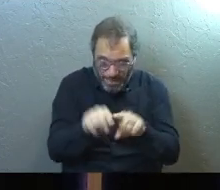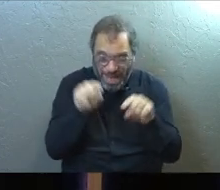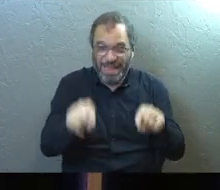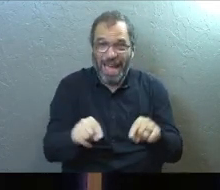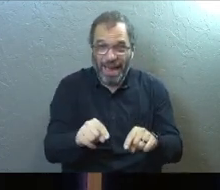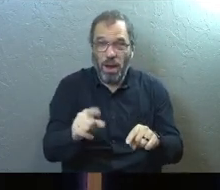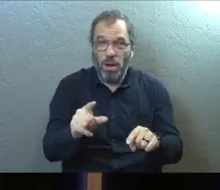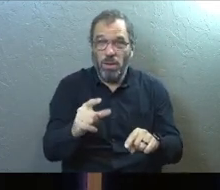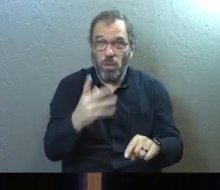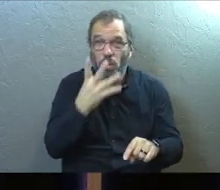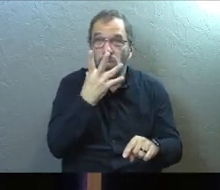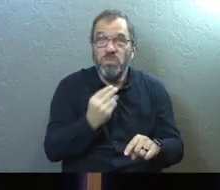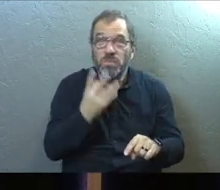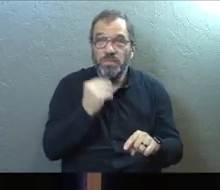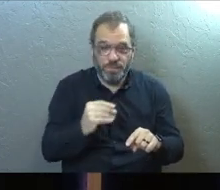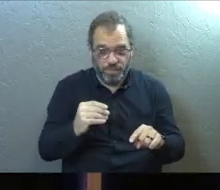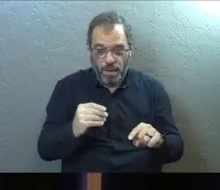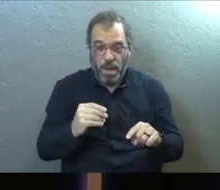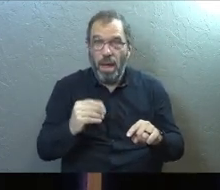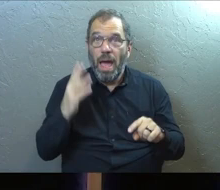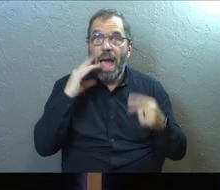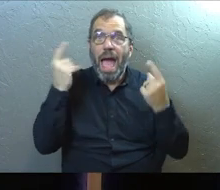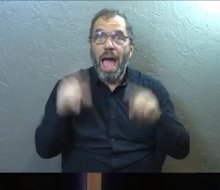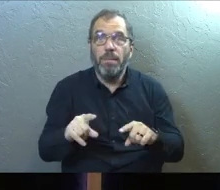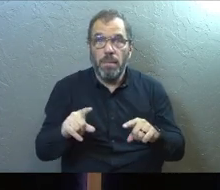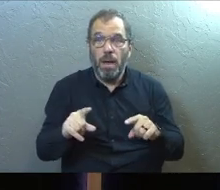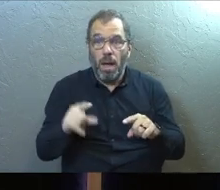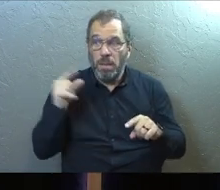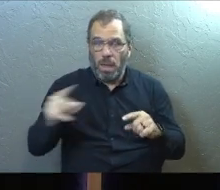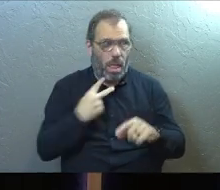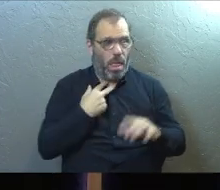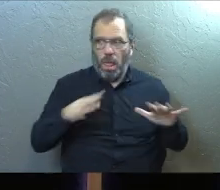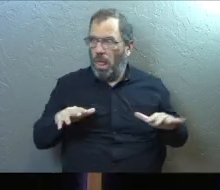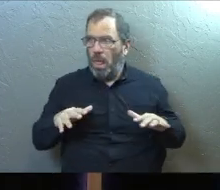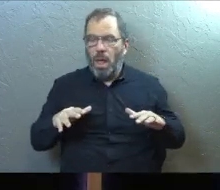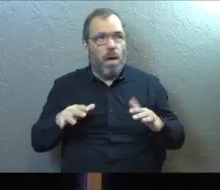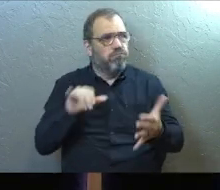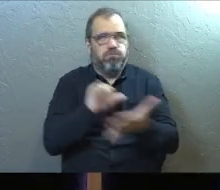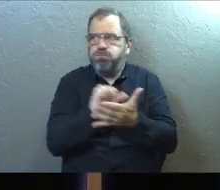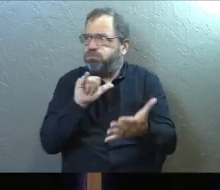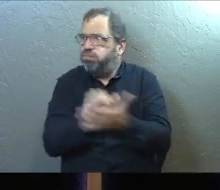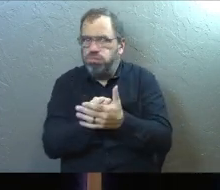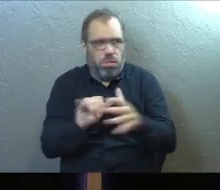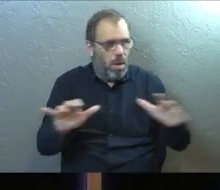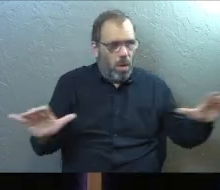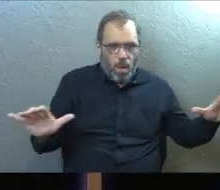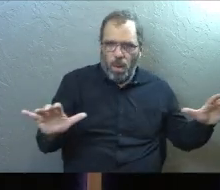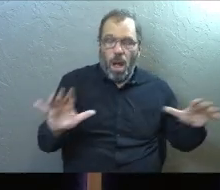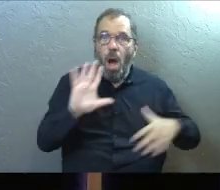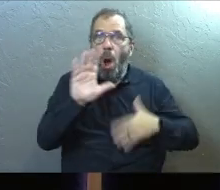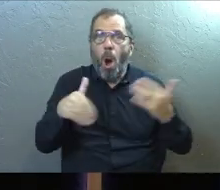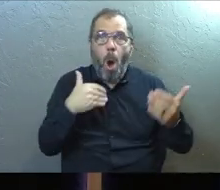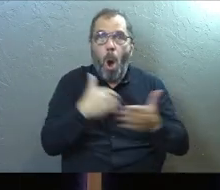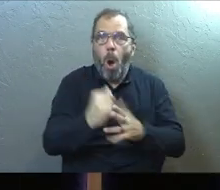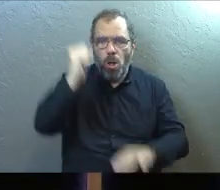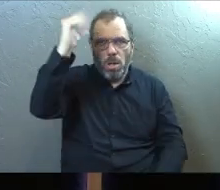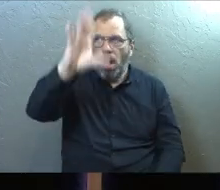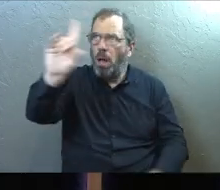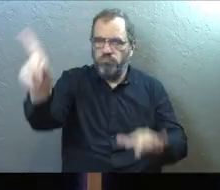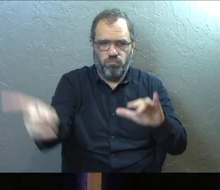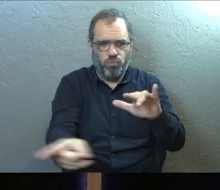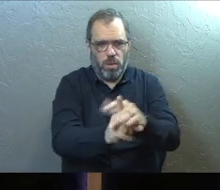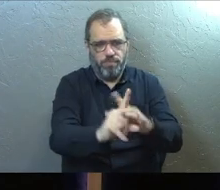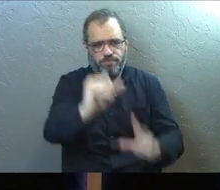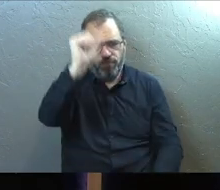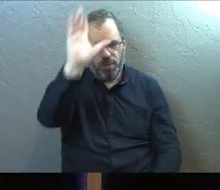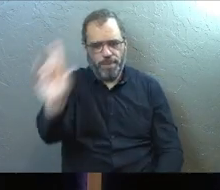there. And then he says, you know what happened when they were stuck and it was an impossible situation. All of a sudden God showed